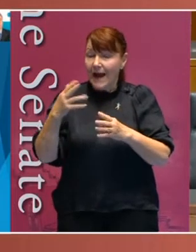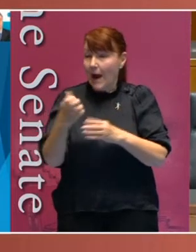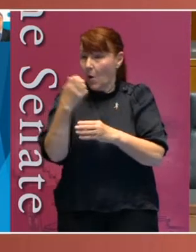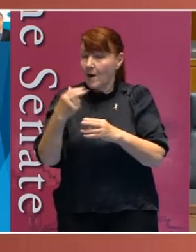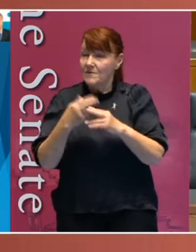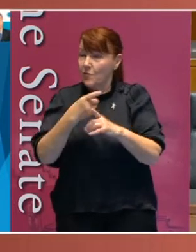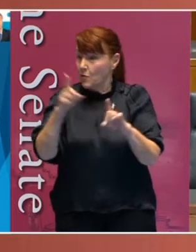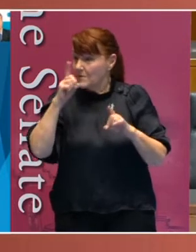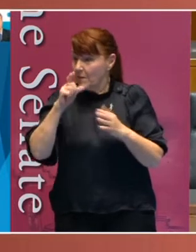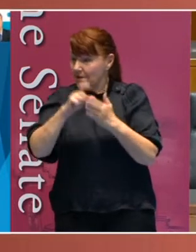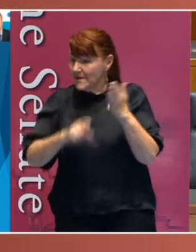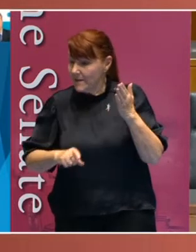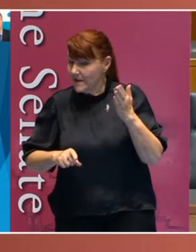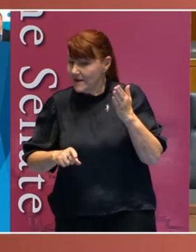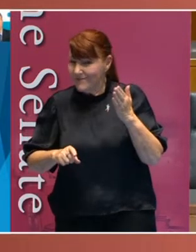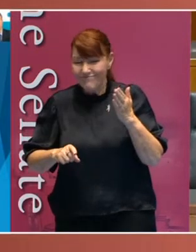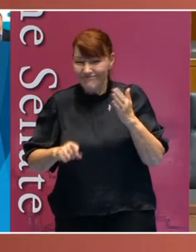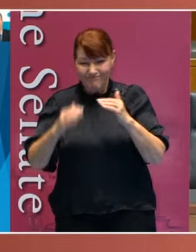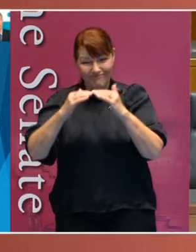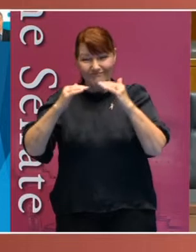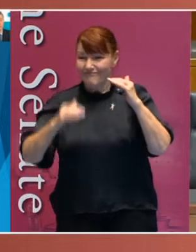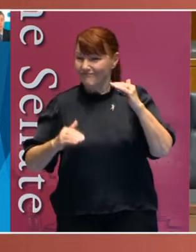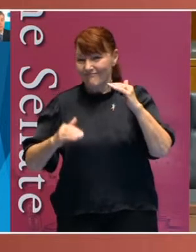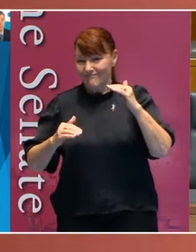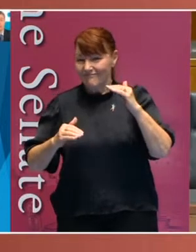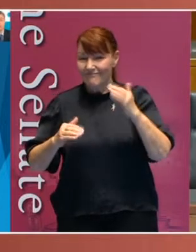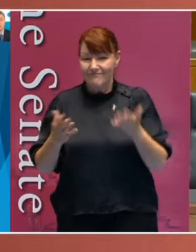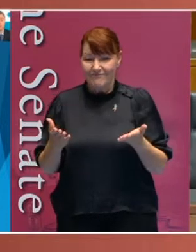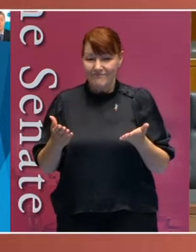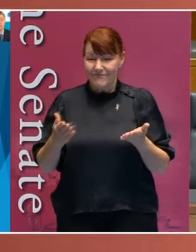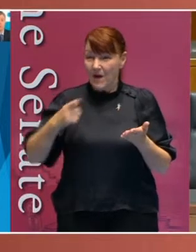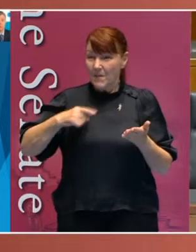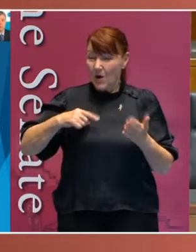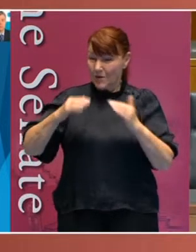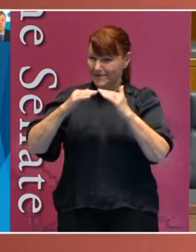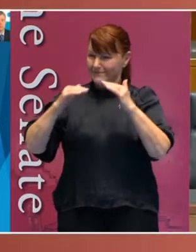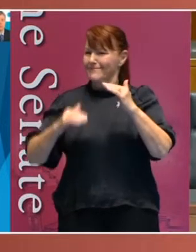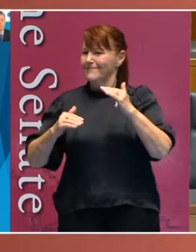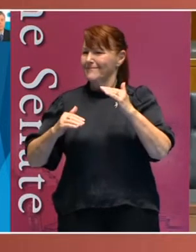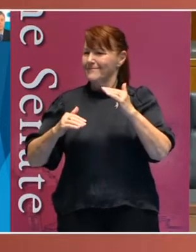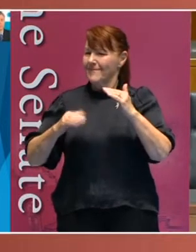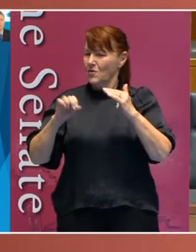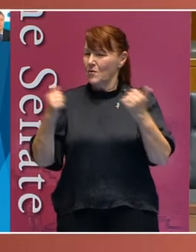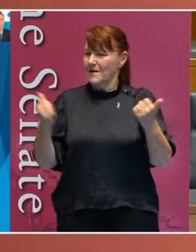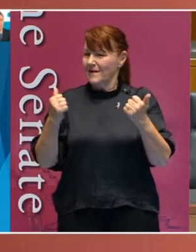are not what they should have been. And because they are not what they should have been,